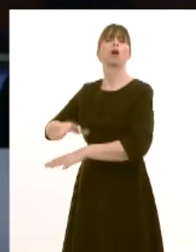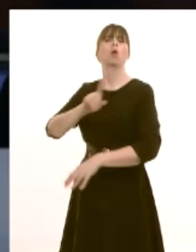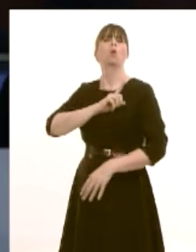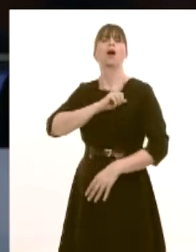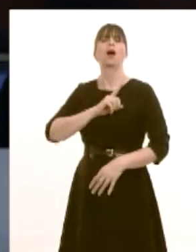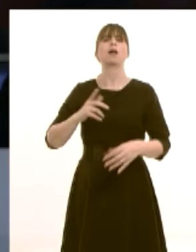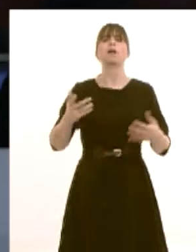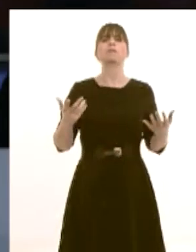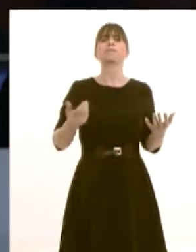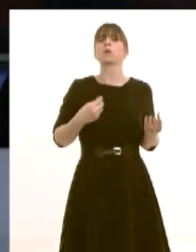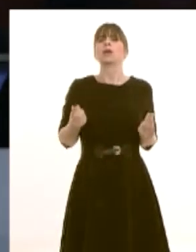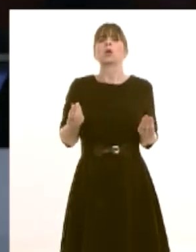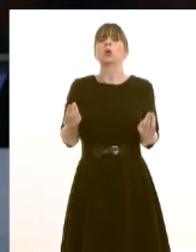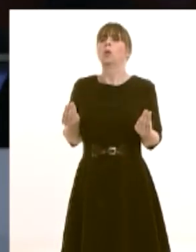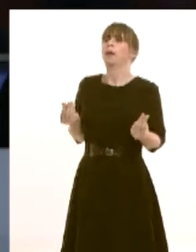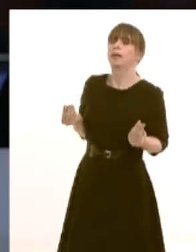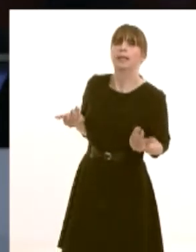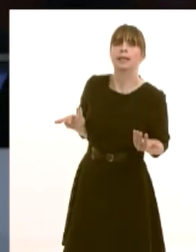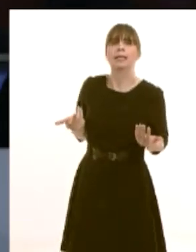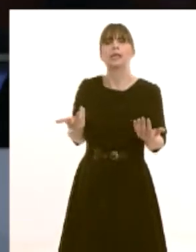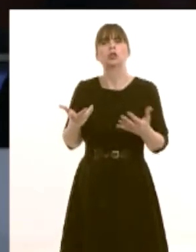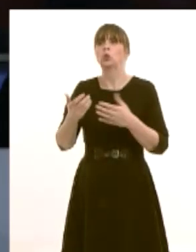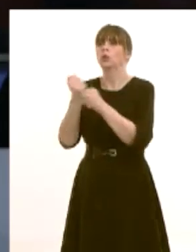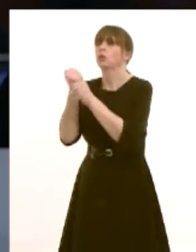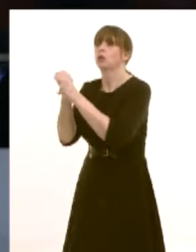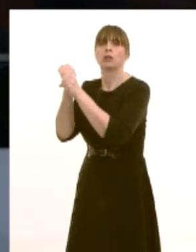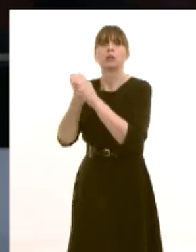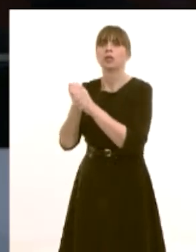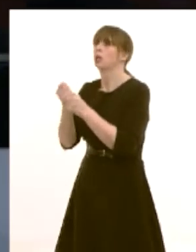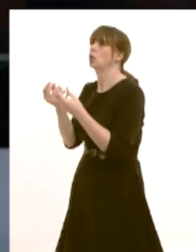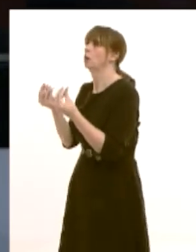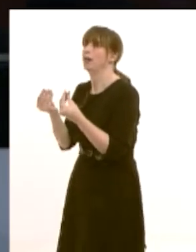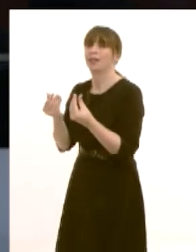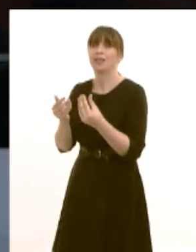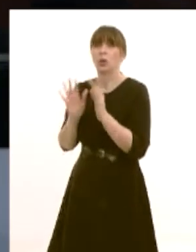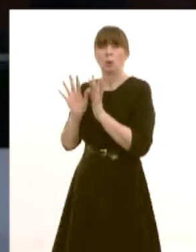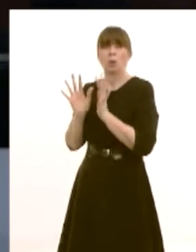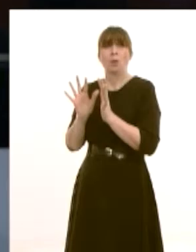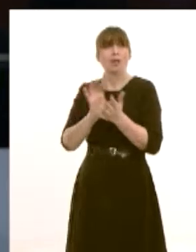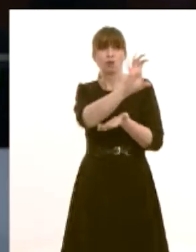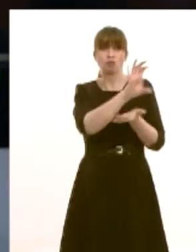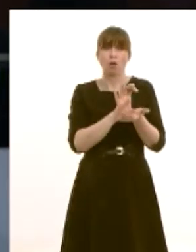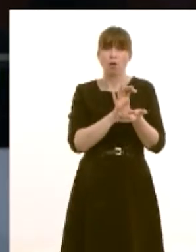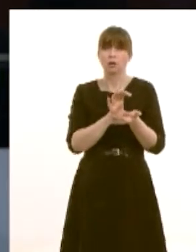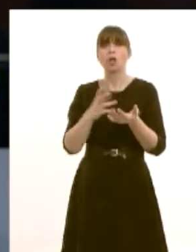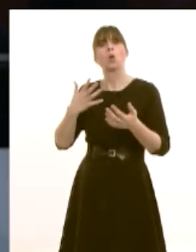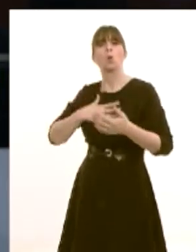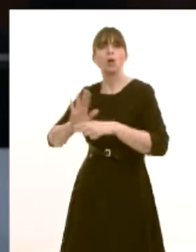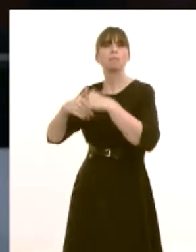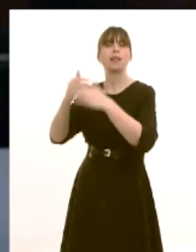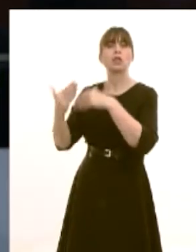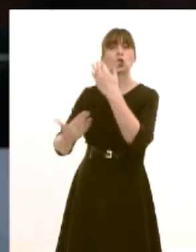the funds available to refurbish the current buildings and they want to demolish them in order to create a new school